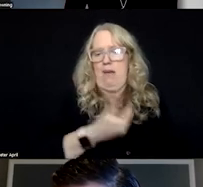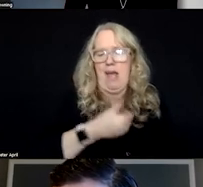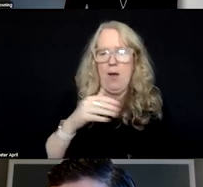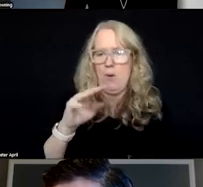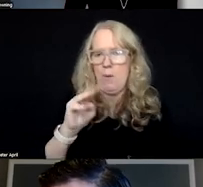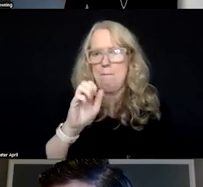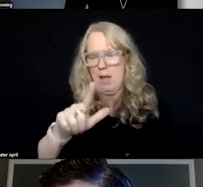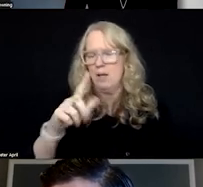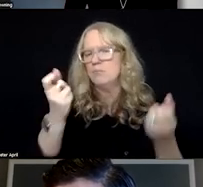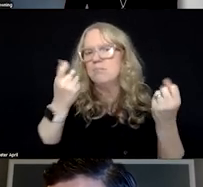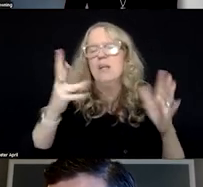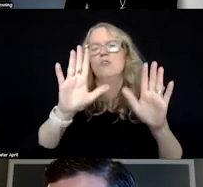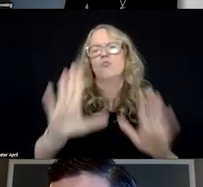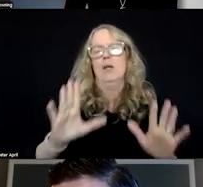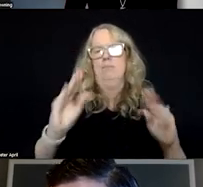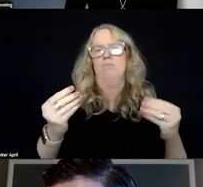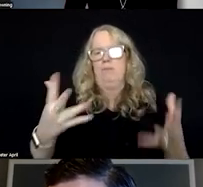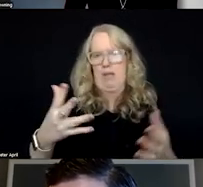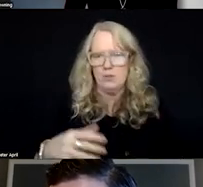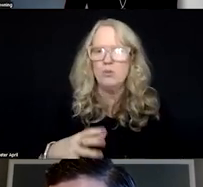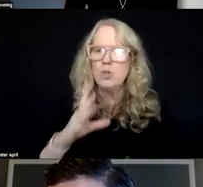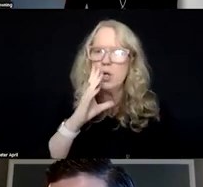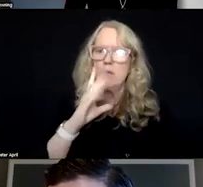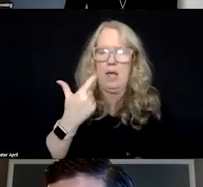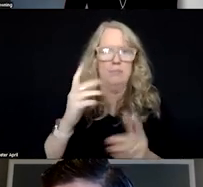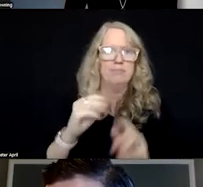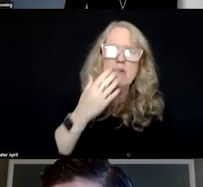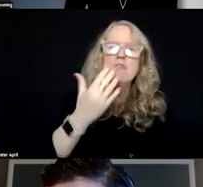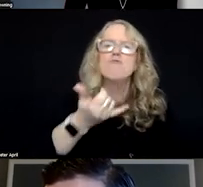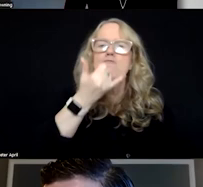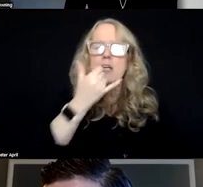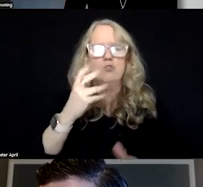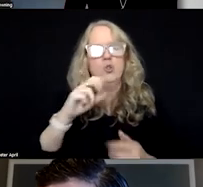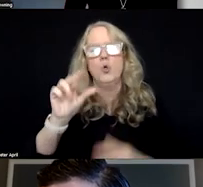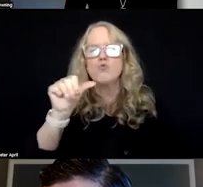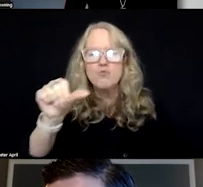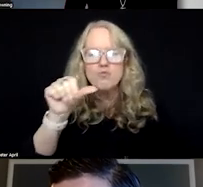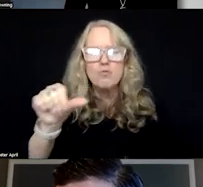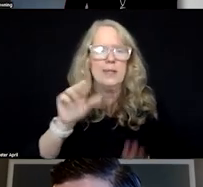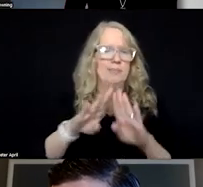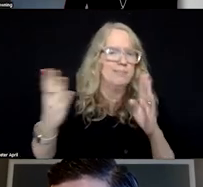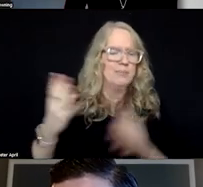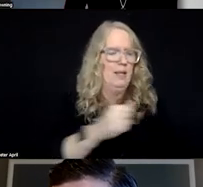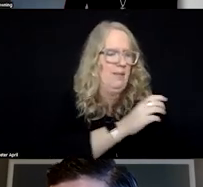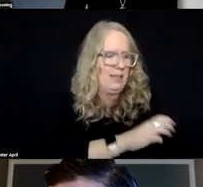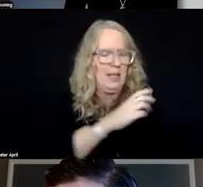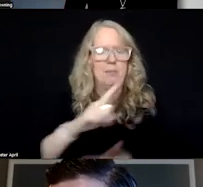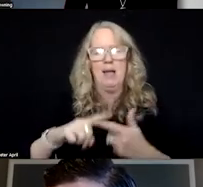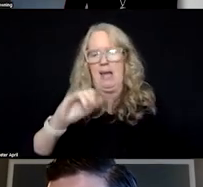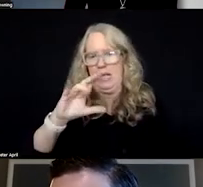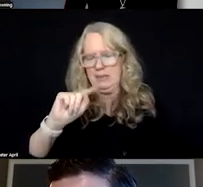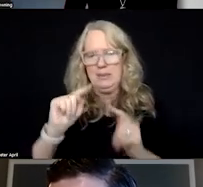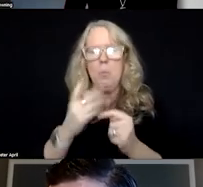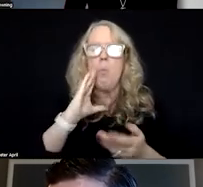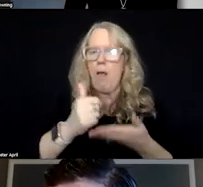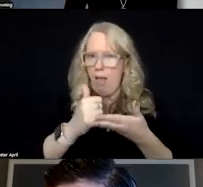about a lot of the great crisis providers out there, a true no wrong door model is ring the doorbell, the clinicians, the IDT will be there to